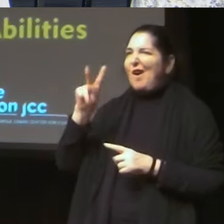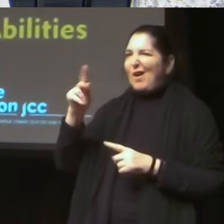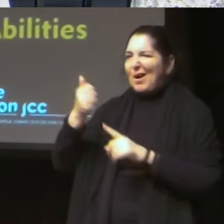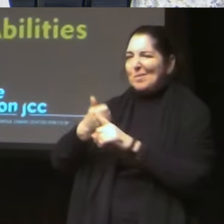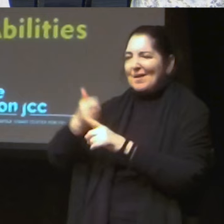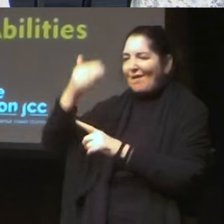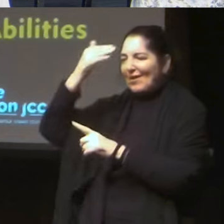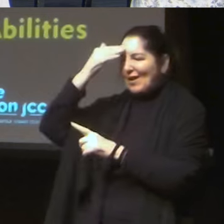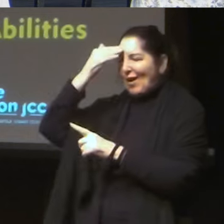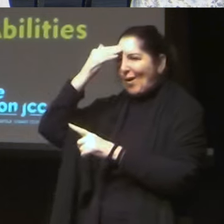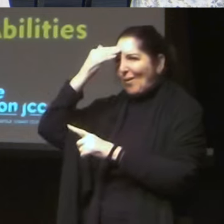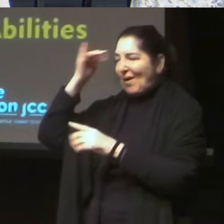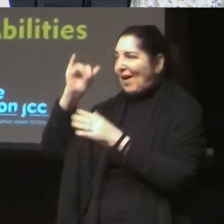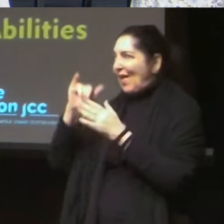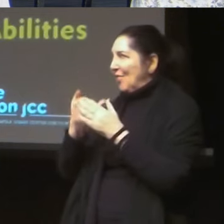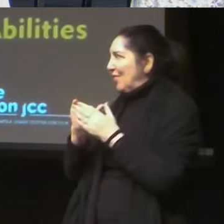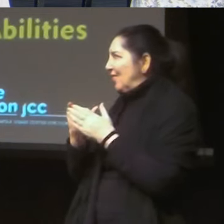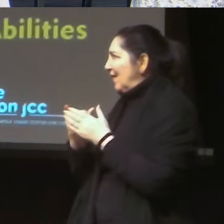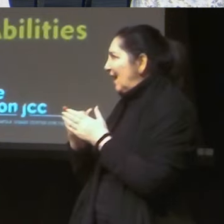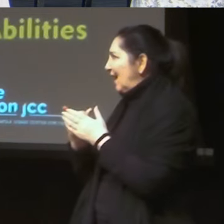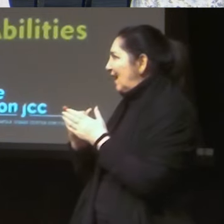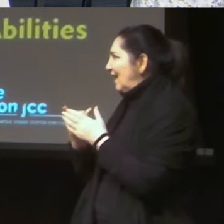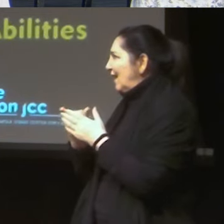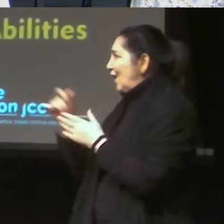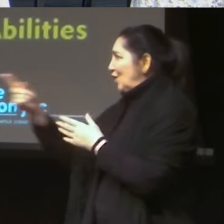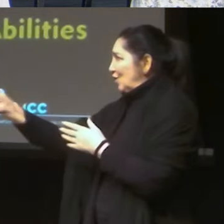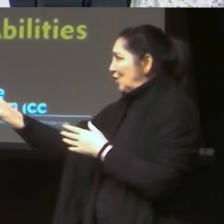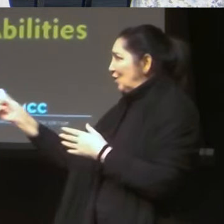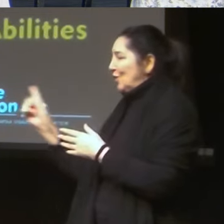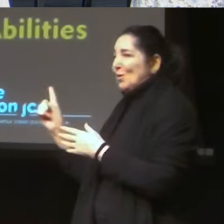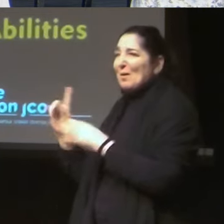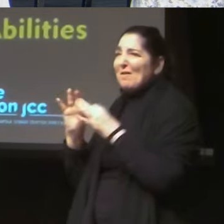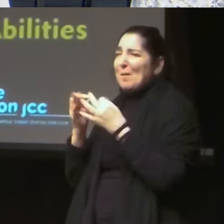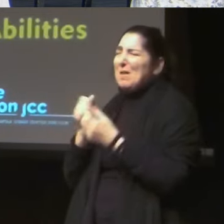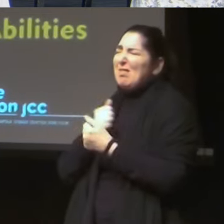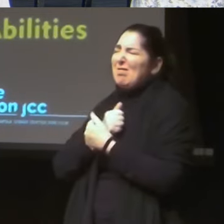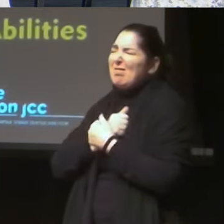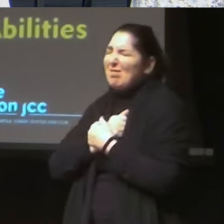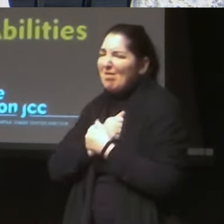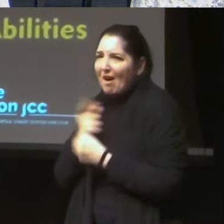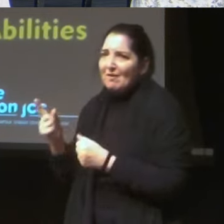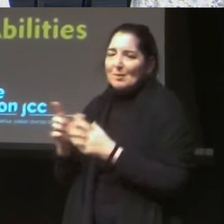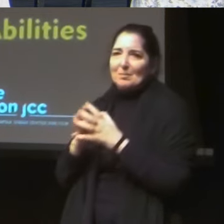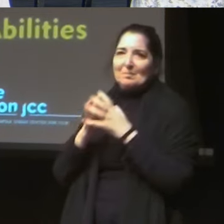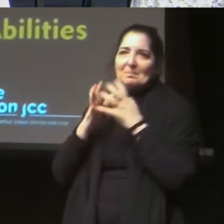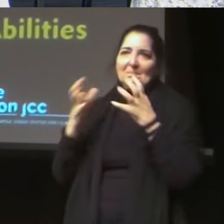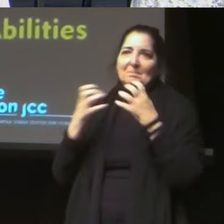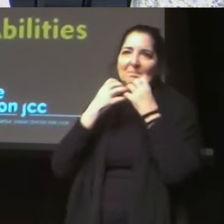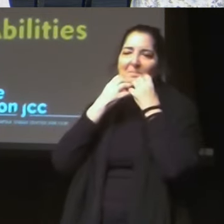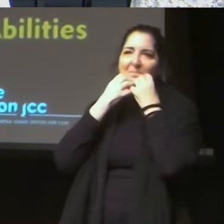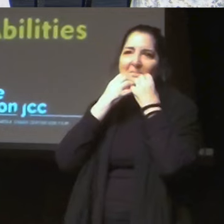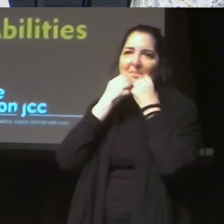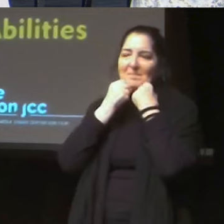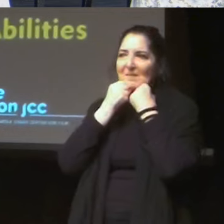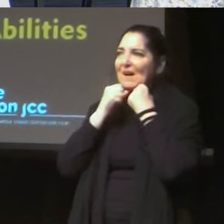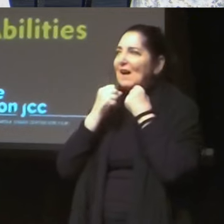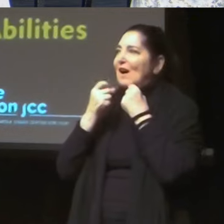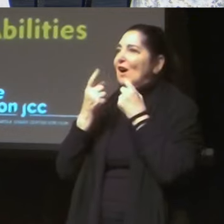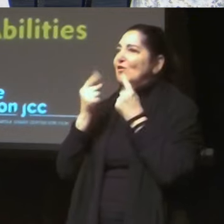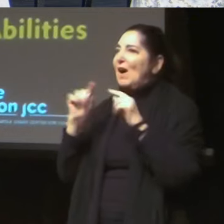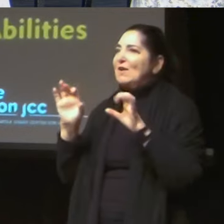best you could. And, and, and, that's a beautiful thing. So I'll leave it at that. Okay. Thank you. And I think